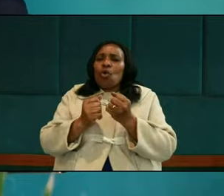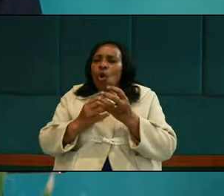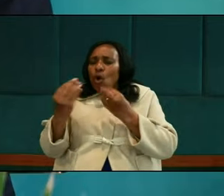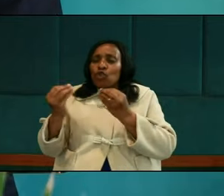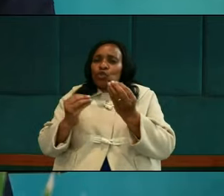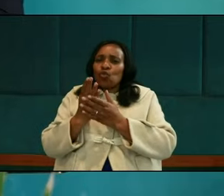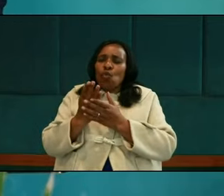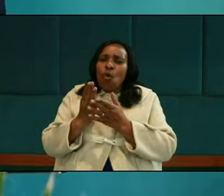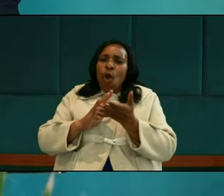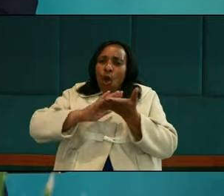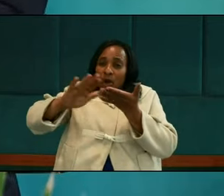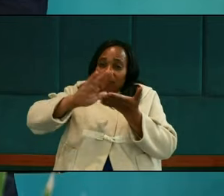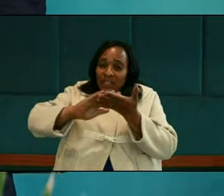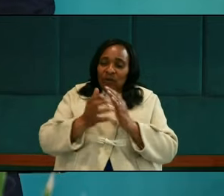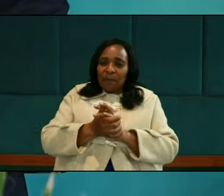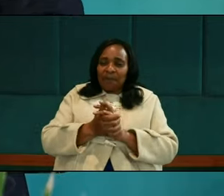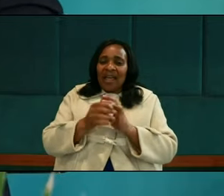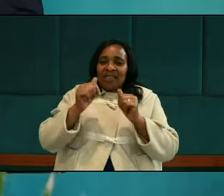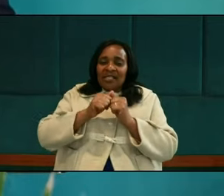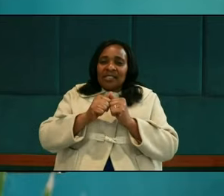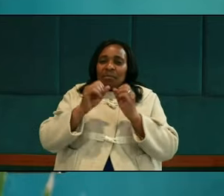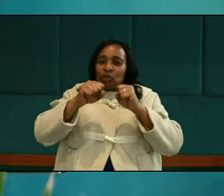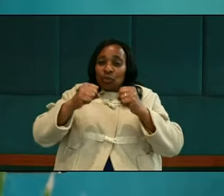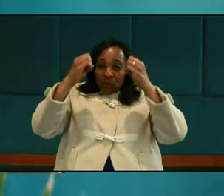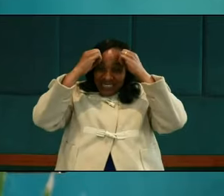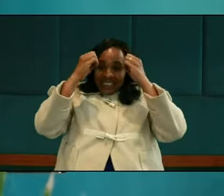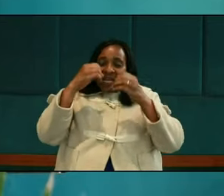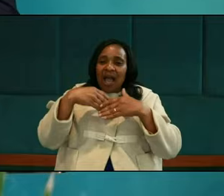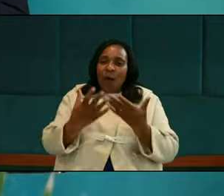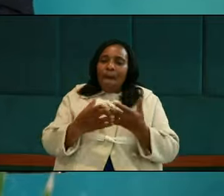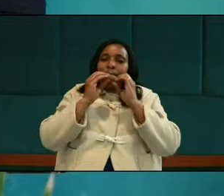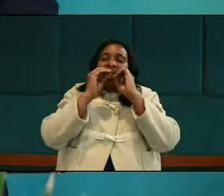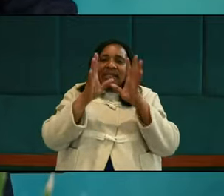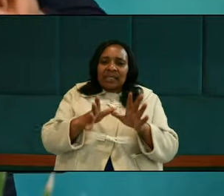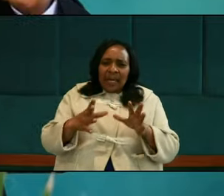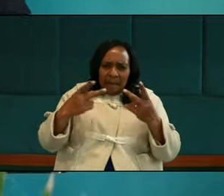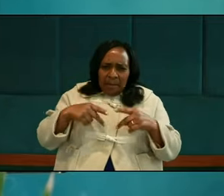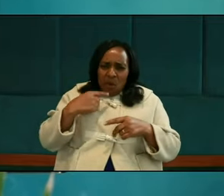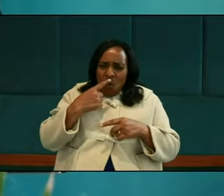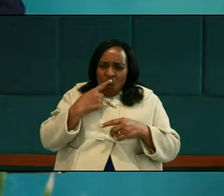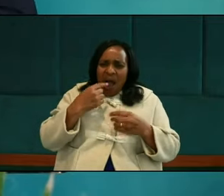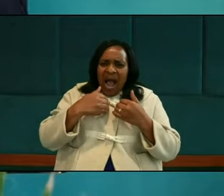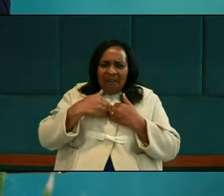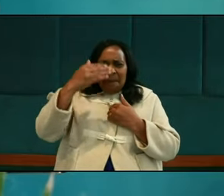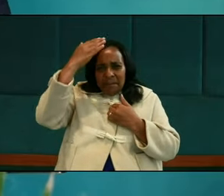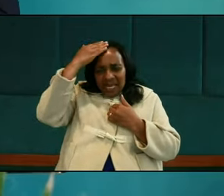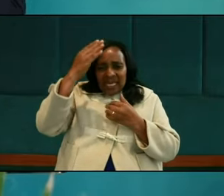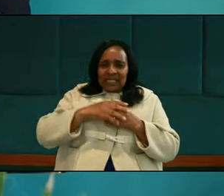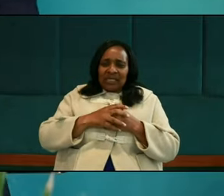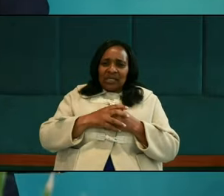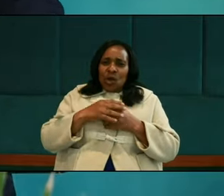notions. The particular beatitude we are studying, blessed are the meek, overturns the